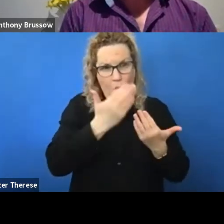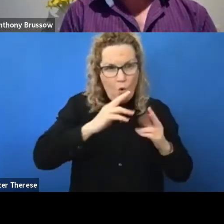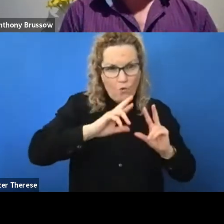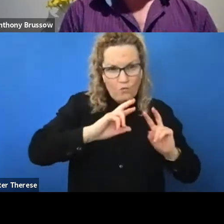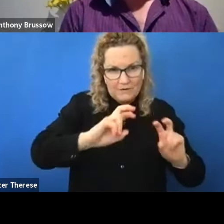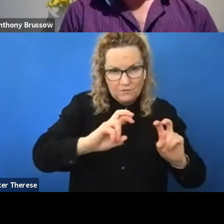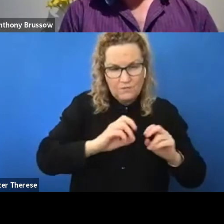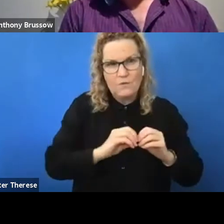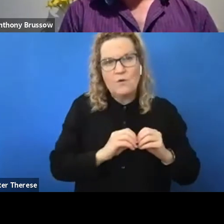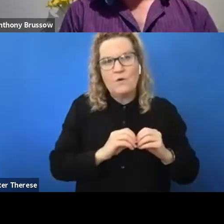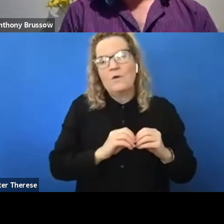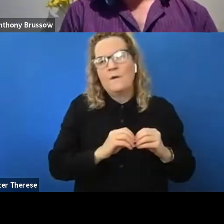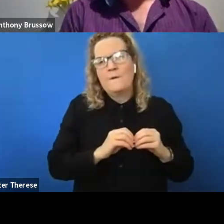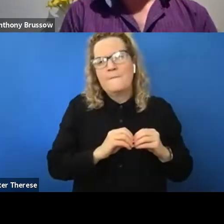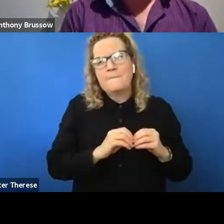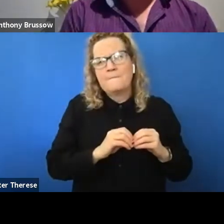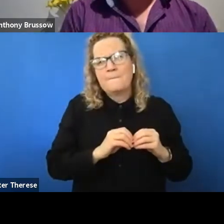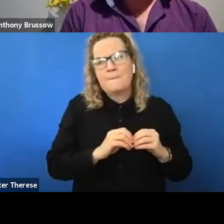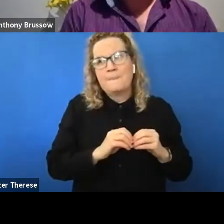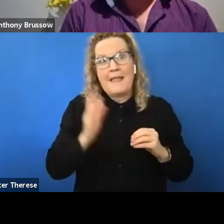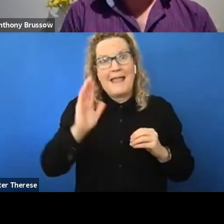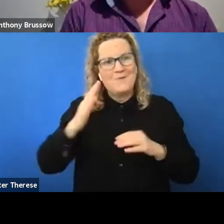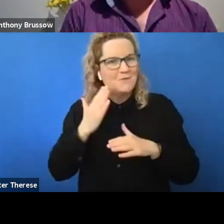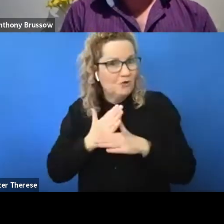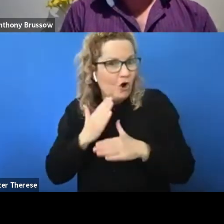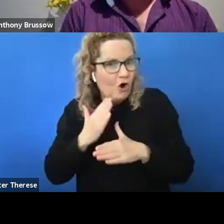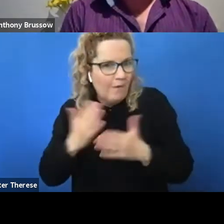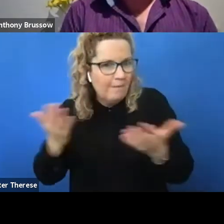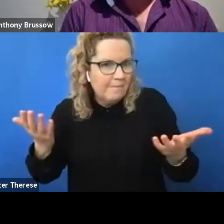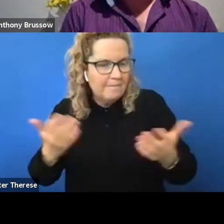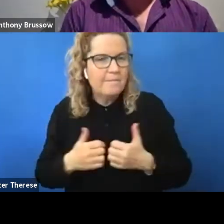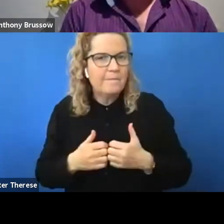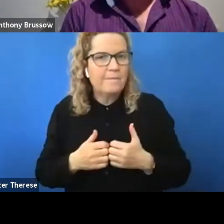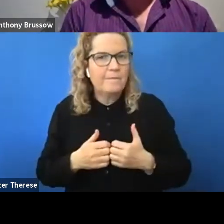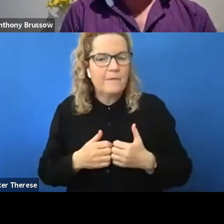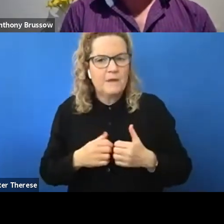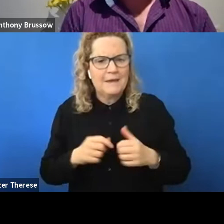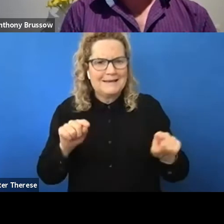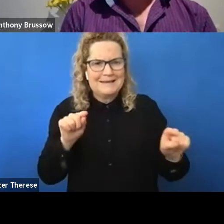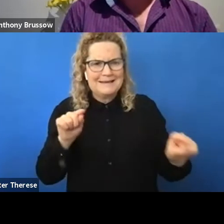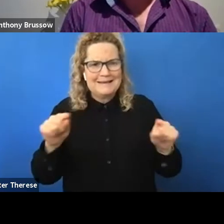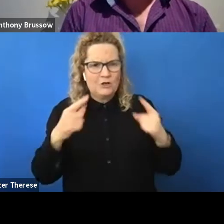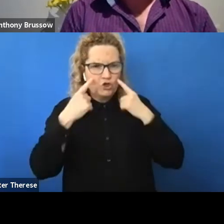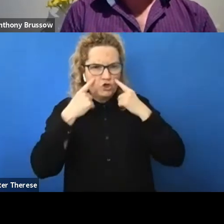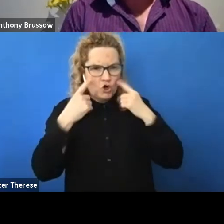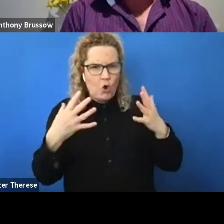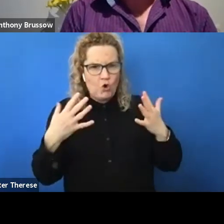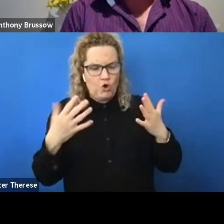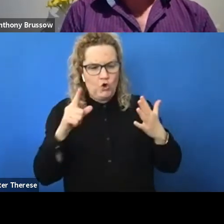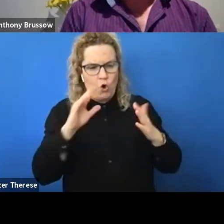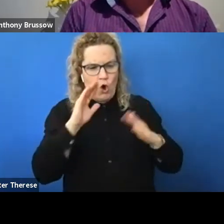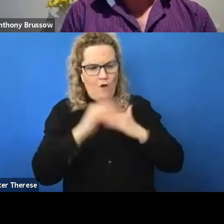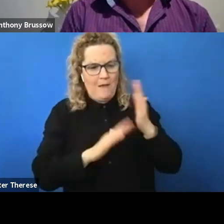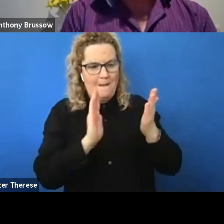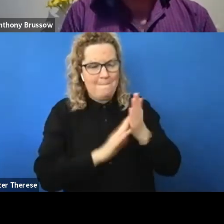job, to be frank, has shown you what the macro impacts are, whether there are different